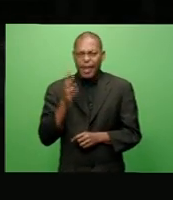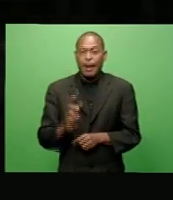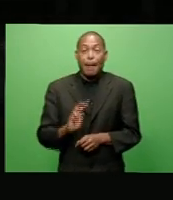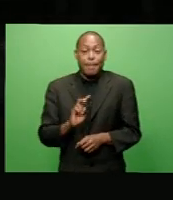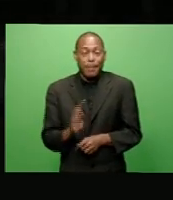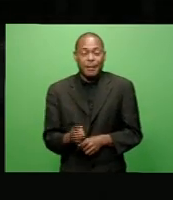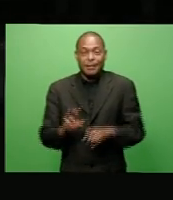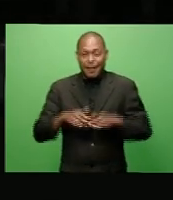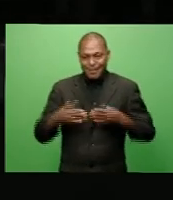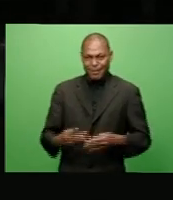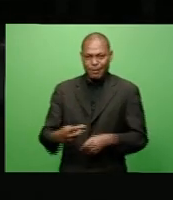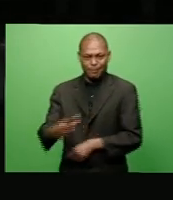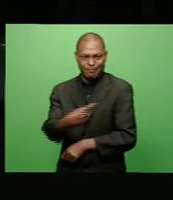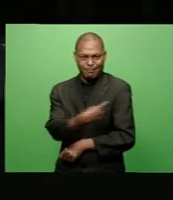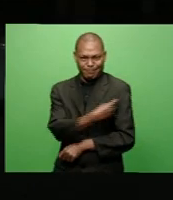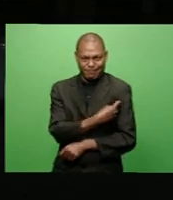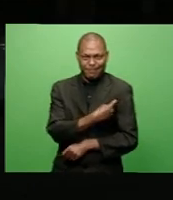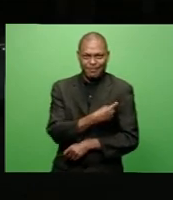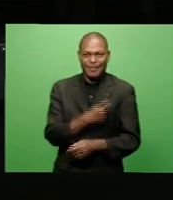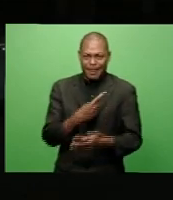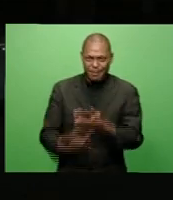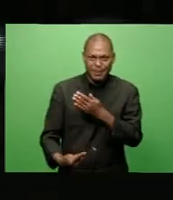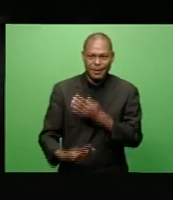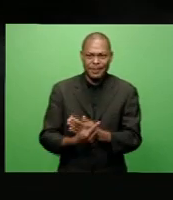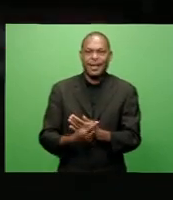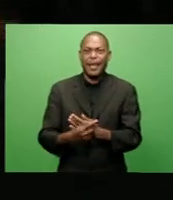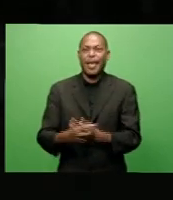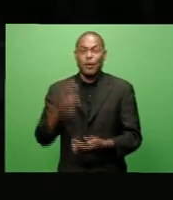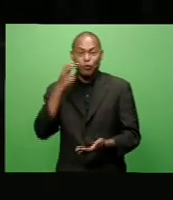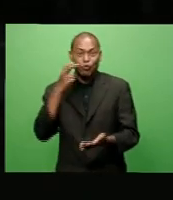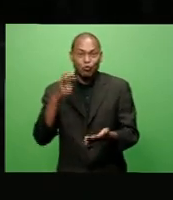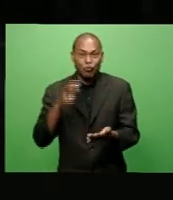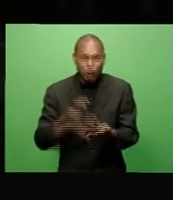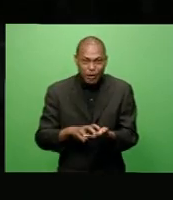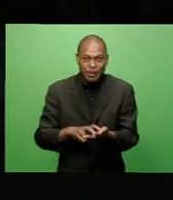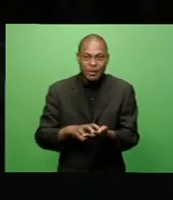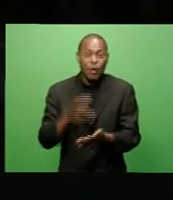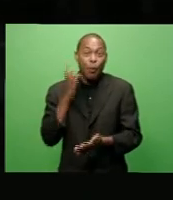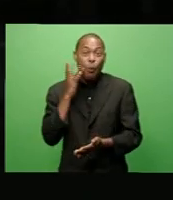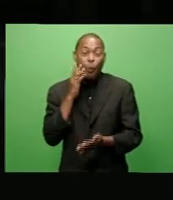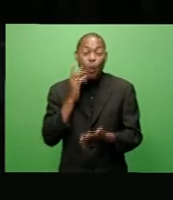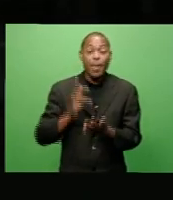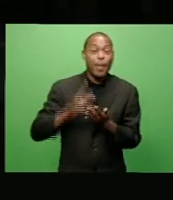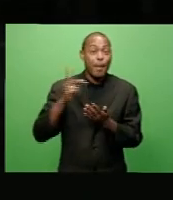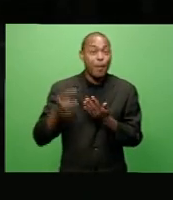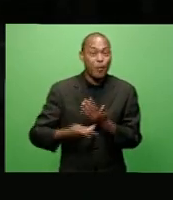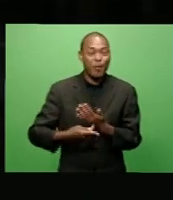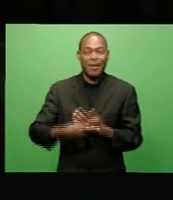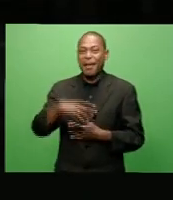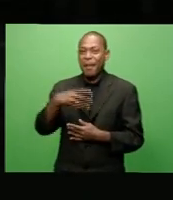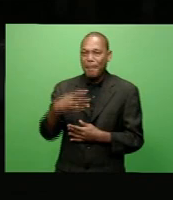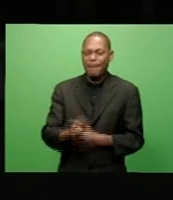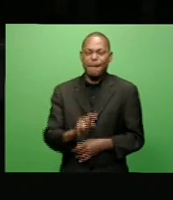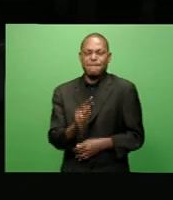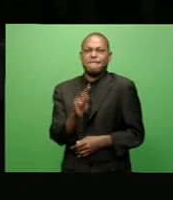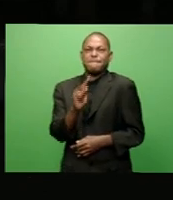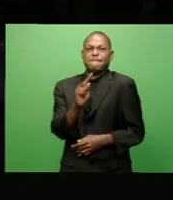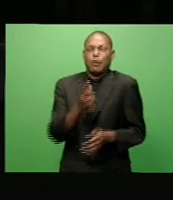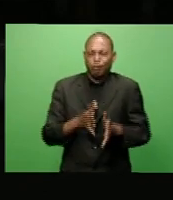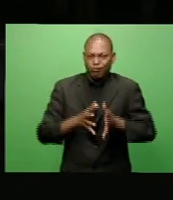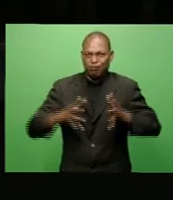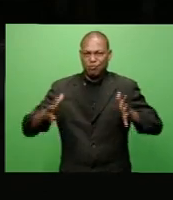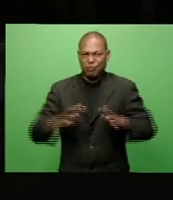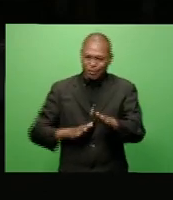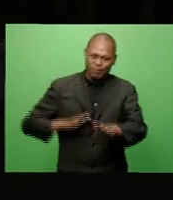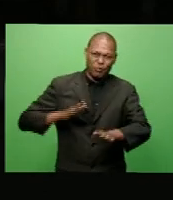vaccine and for eligible Fijians to register for vaccinations when the program rolls out, as this is the first biggest step